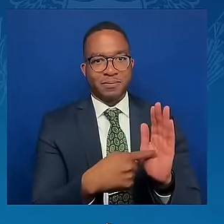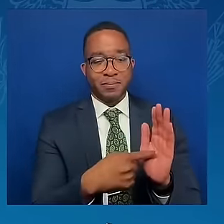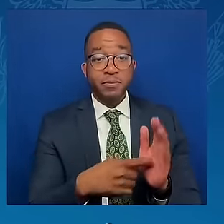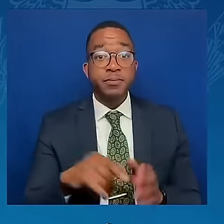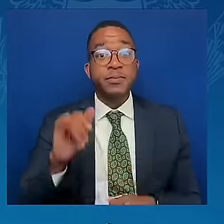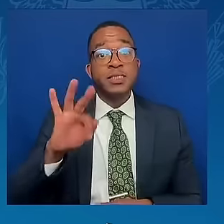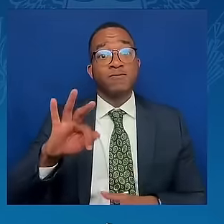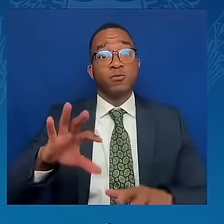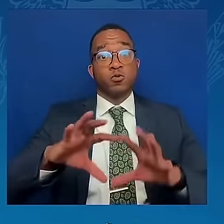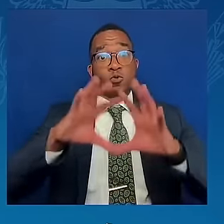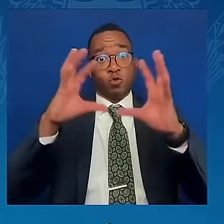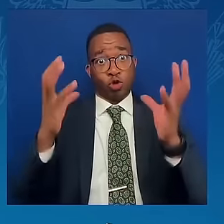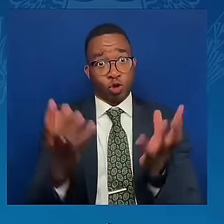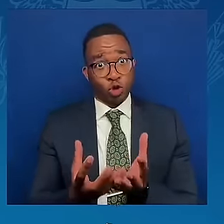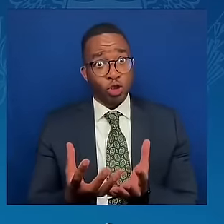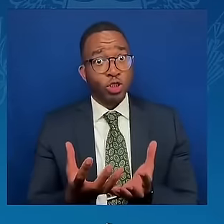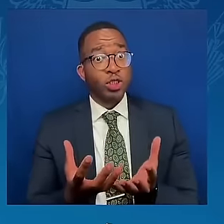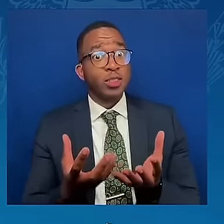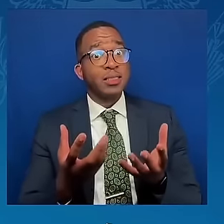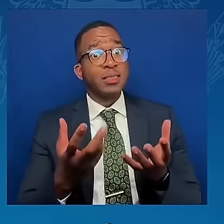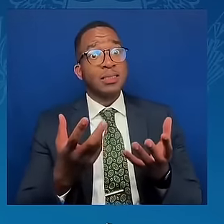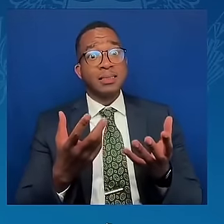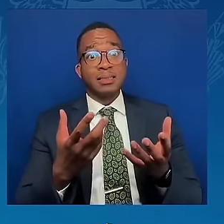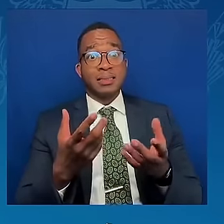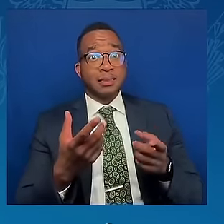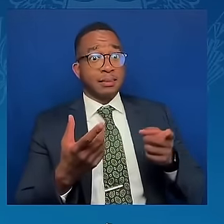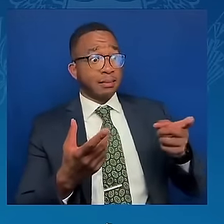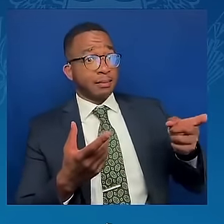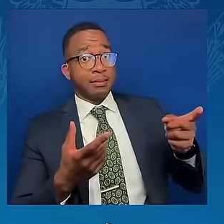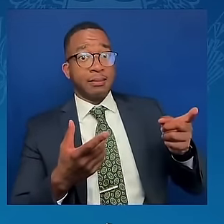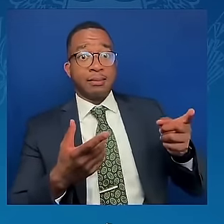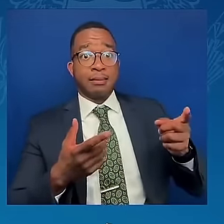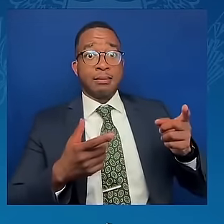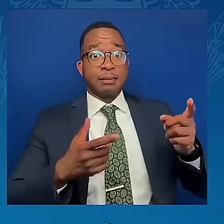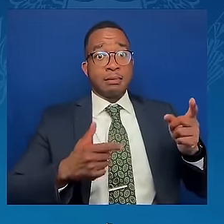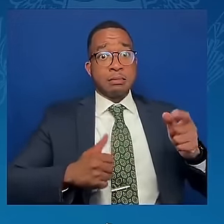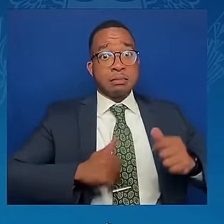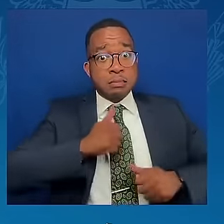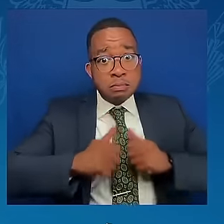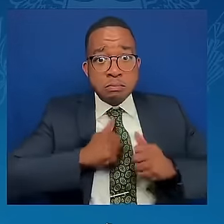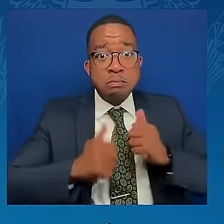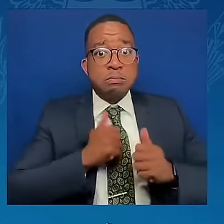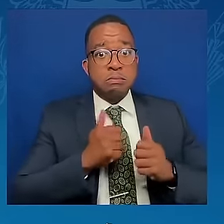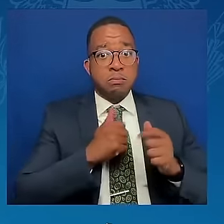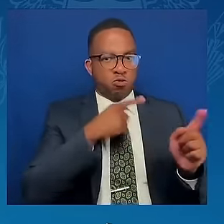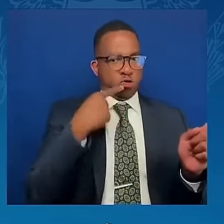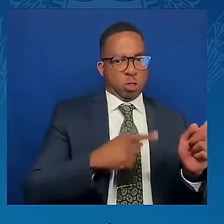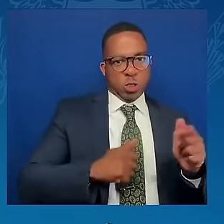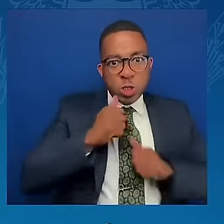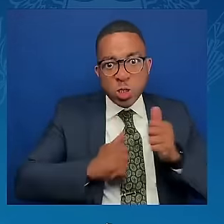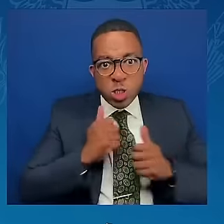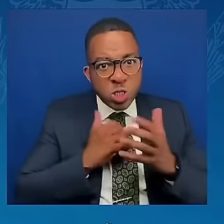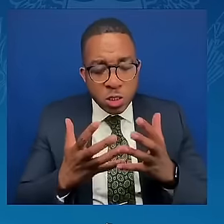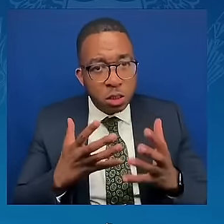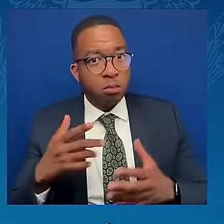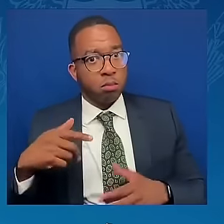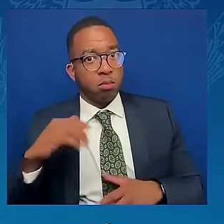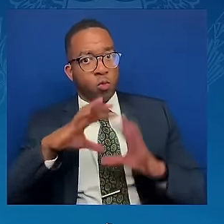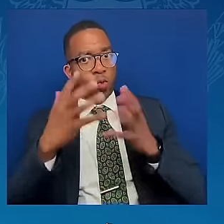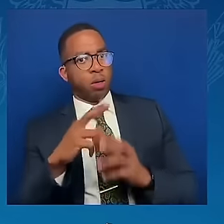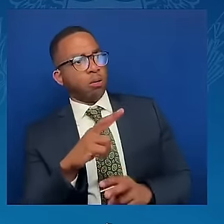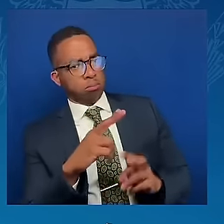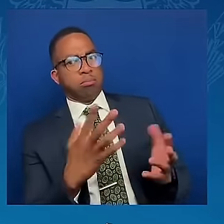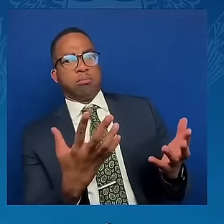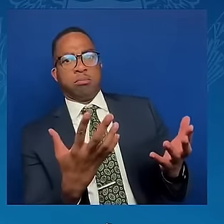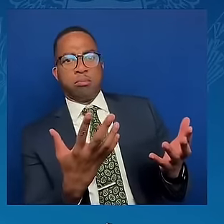other aggressors will undoubtedly become emboldened. It leads to the potential of a war of conquest